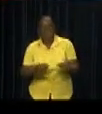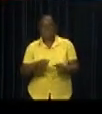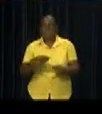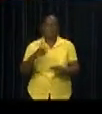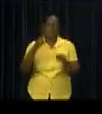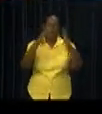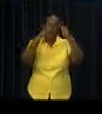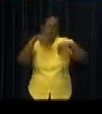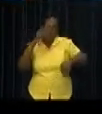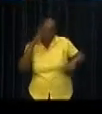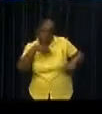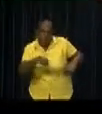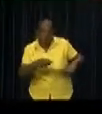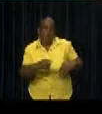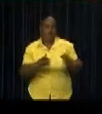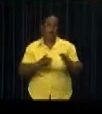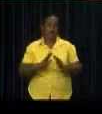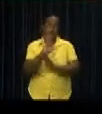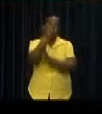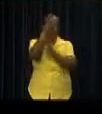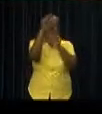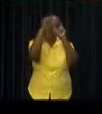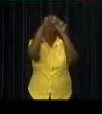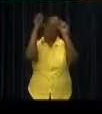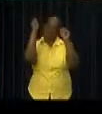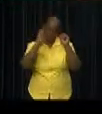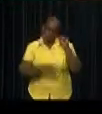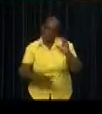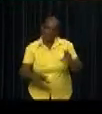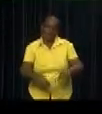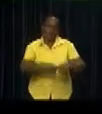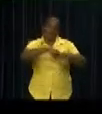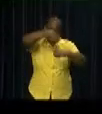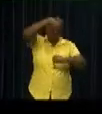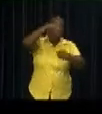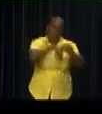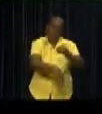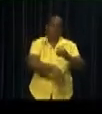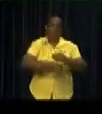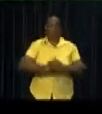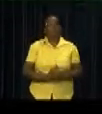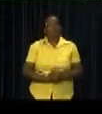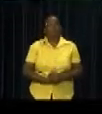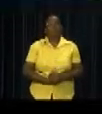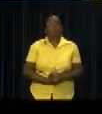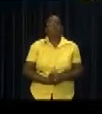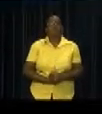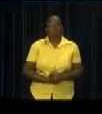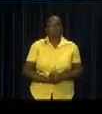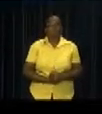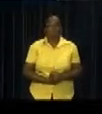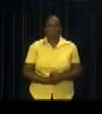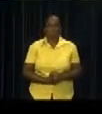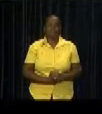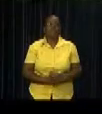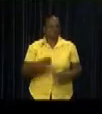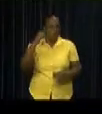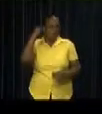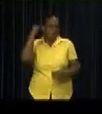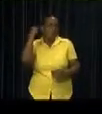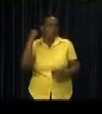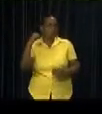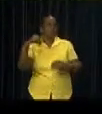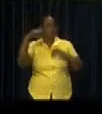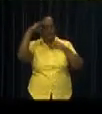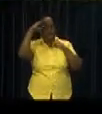process of both plastic and garbage, as well as fallen leaves from the trees. The head of the Department